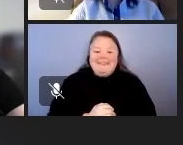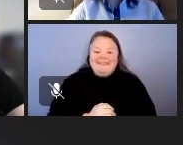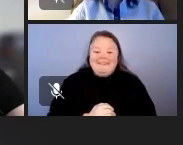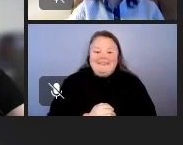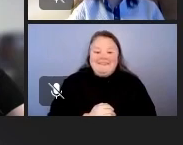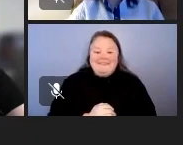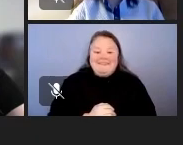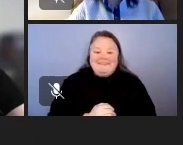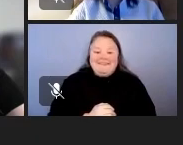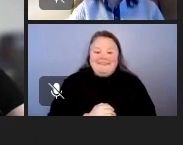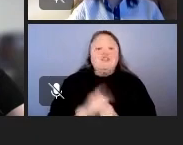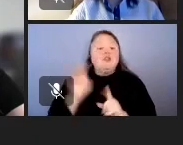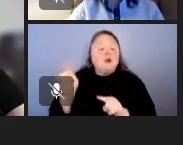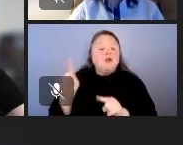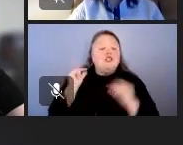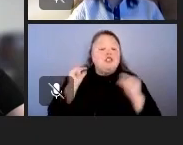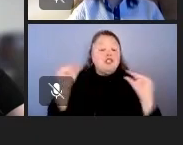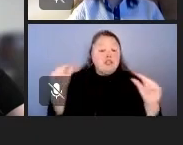Going to the gym.